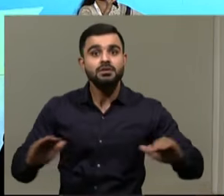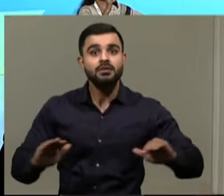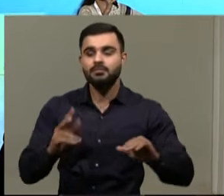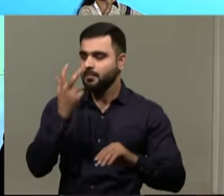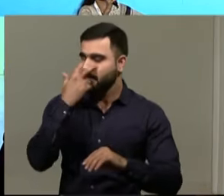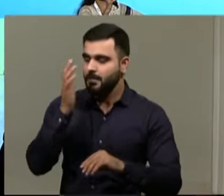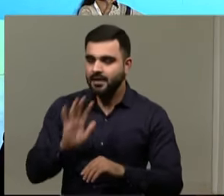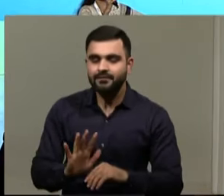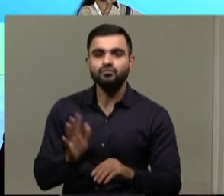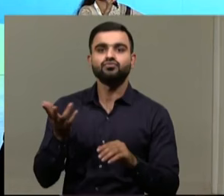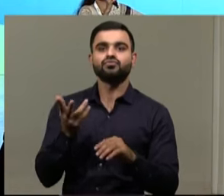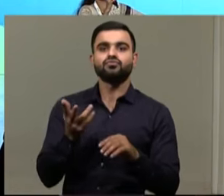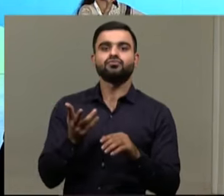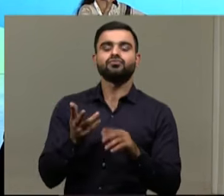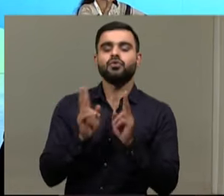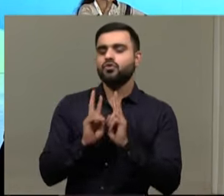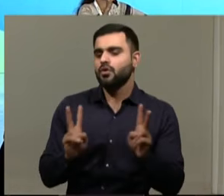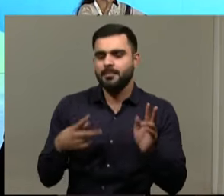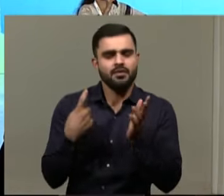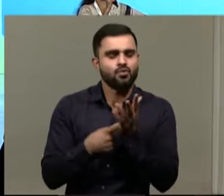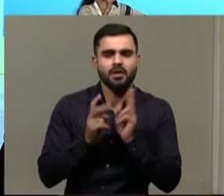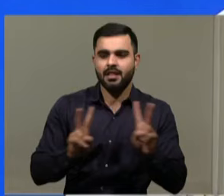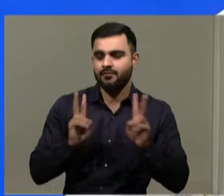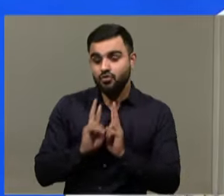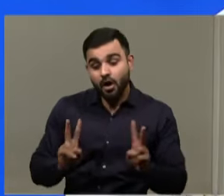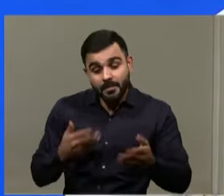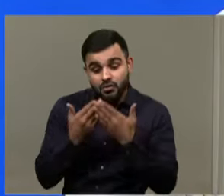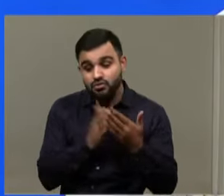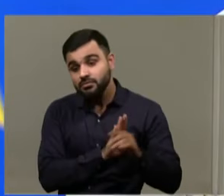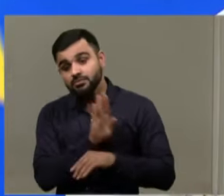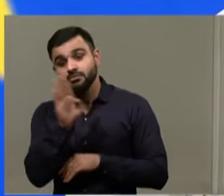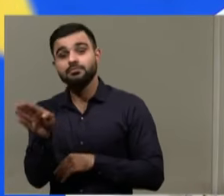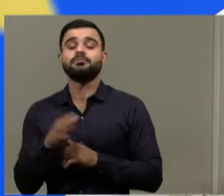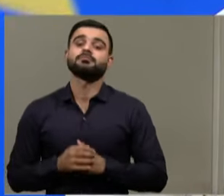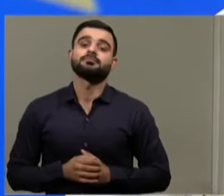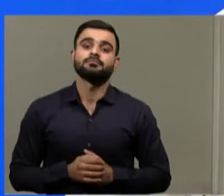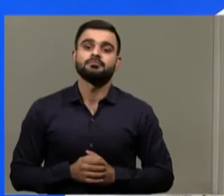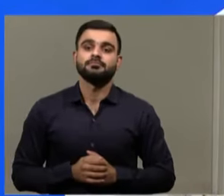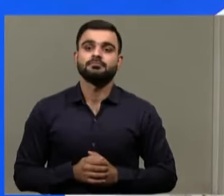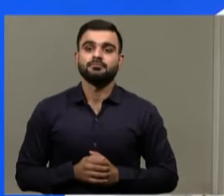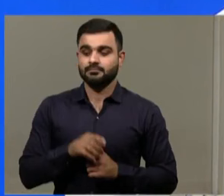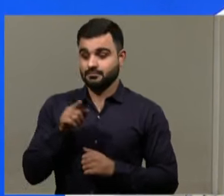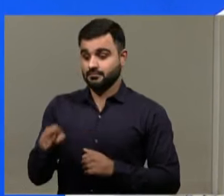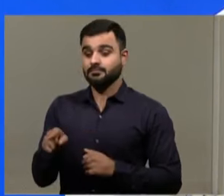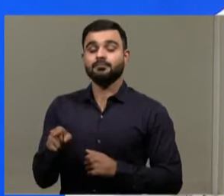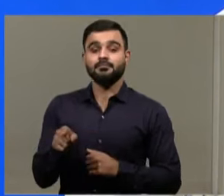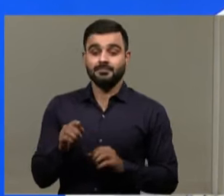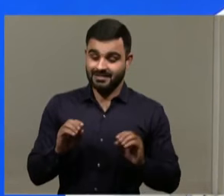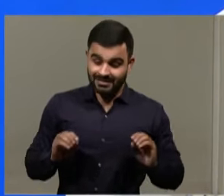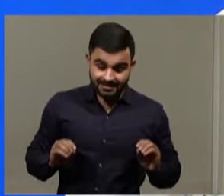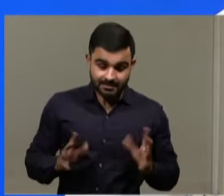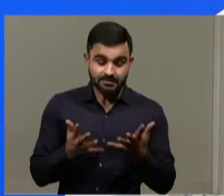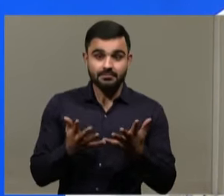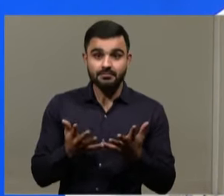vision impairment to go to regular schools. So, they actually, in the beginning,